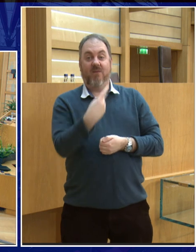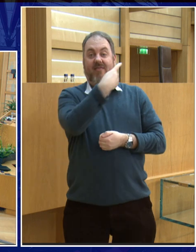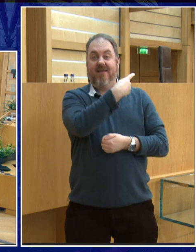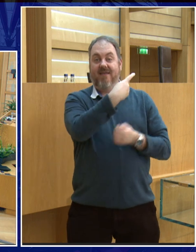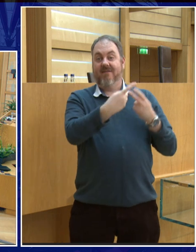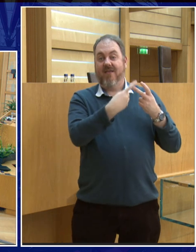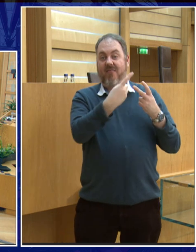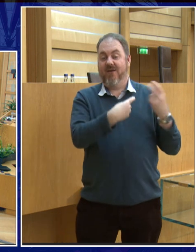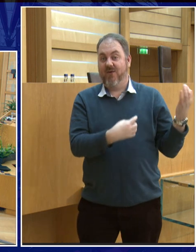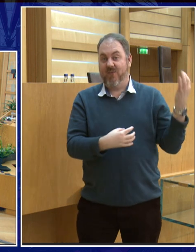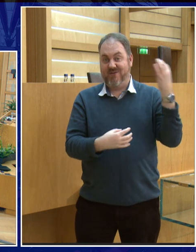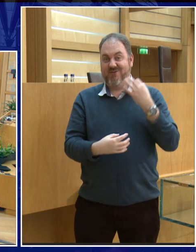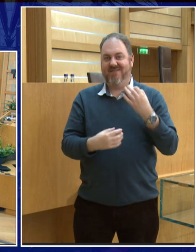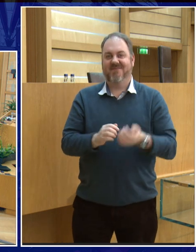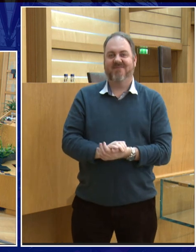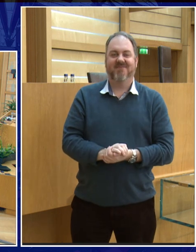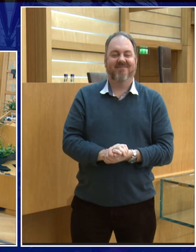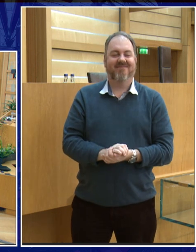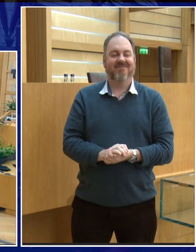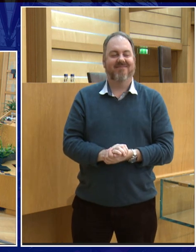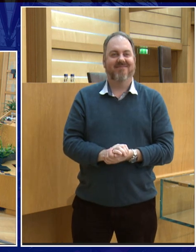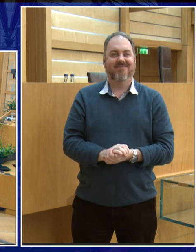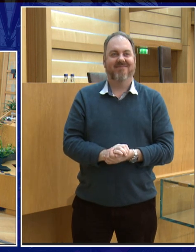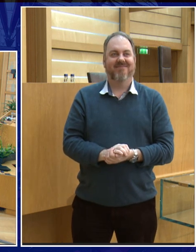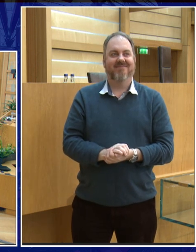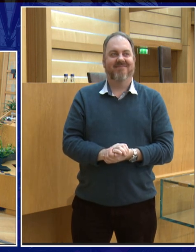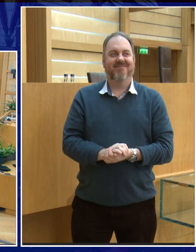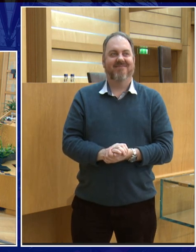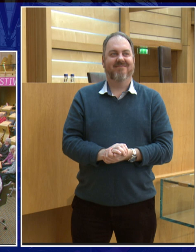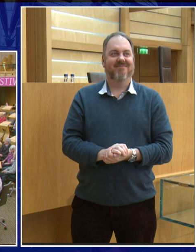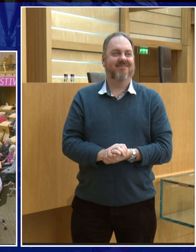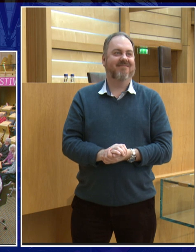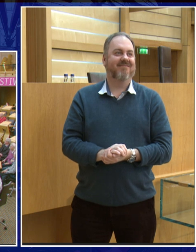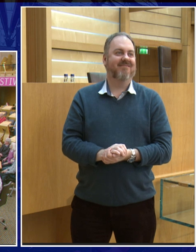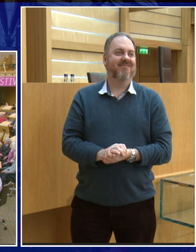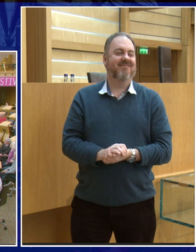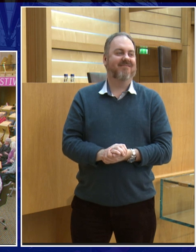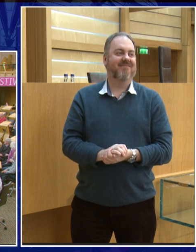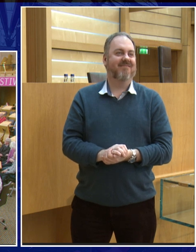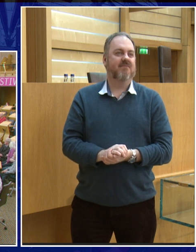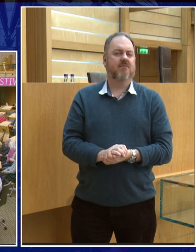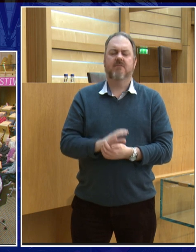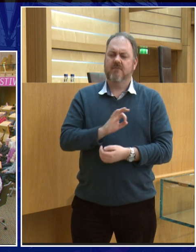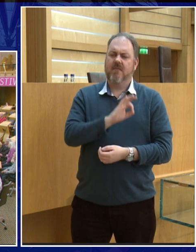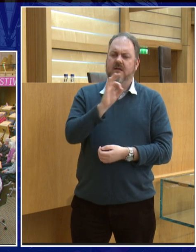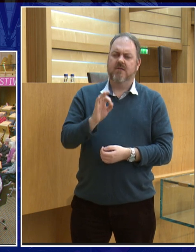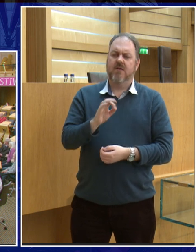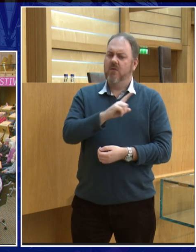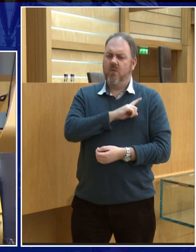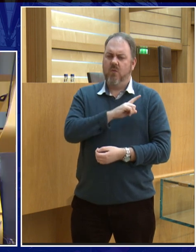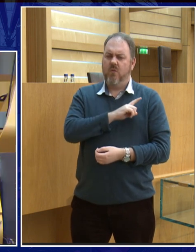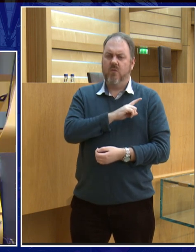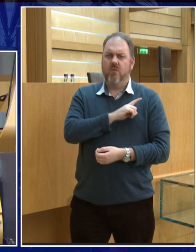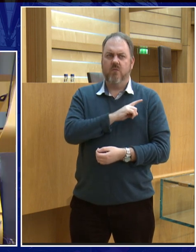Yes? Is your microphone on? Little chat there? Here. There you are. Right. Oh, golly. Pull the George a wee bit. That's it. Why is the